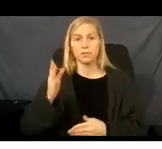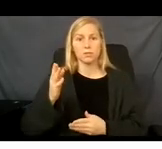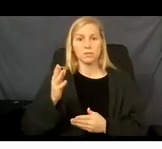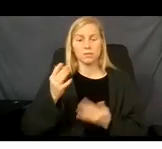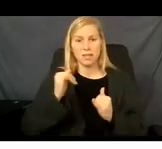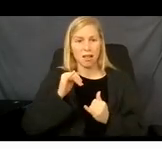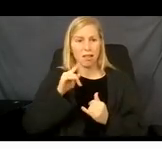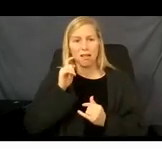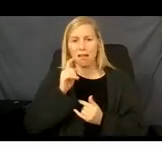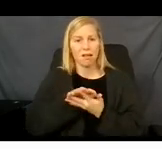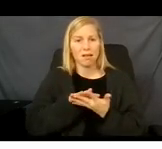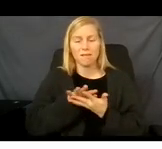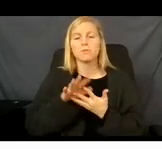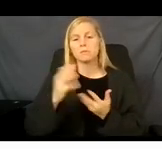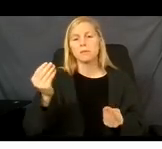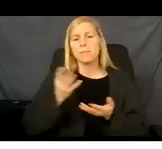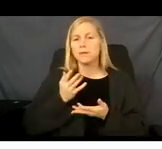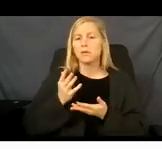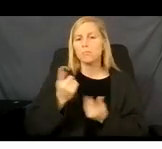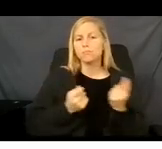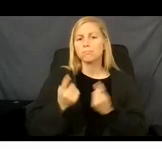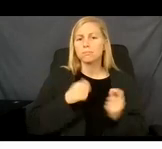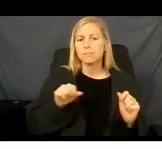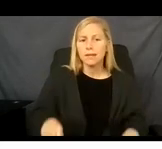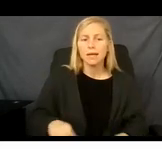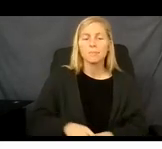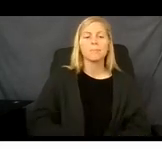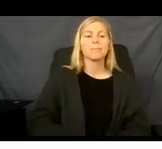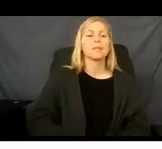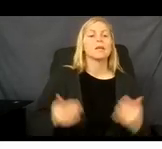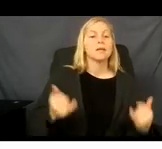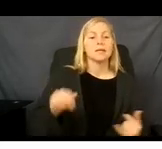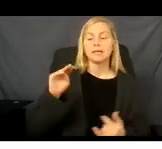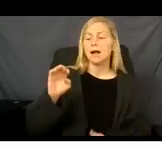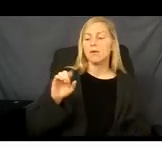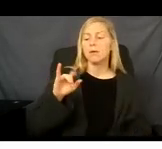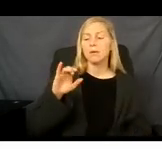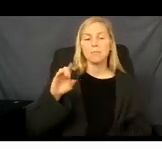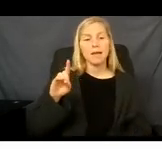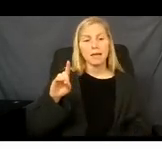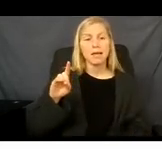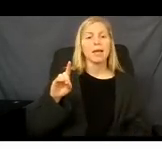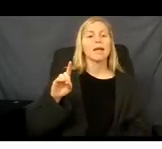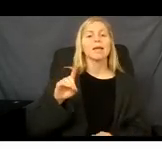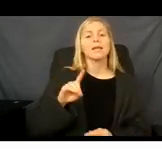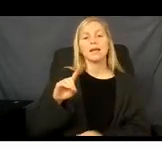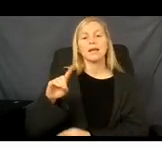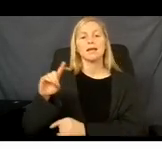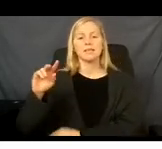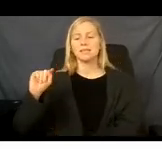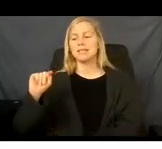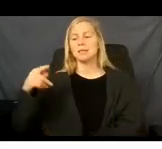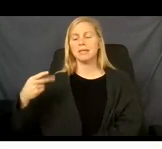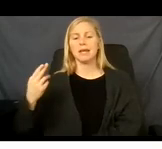And now we're going to look at Medicaid as it relates to a third-party health insurance coverage. We